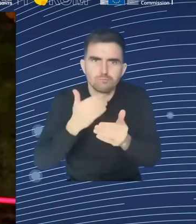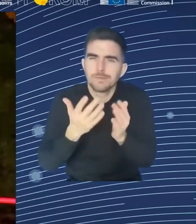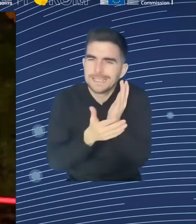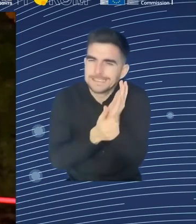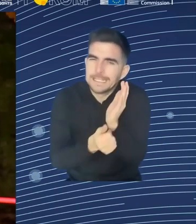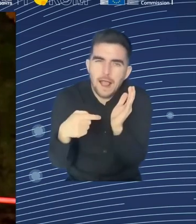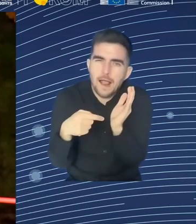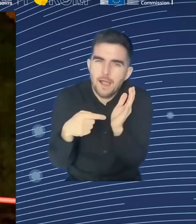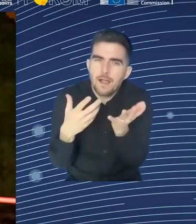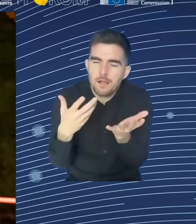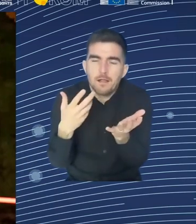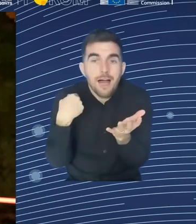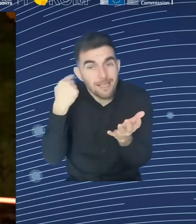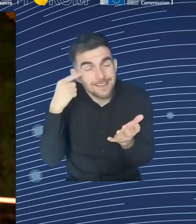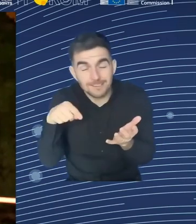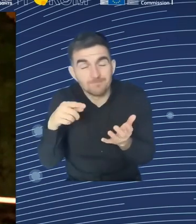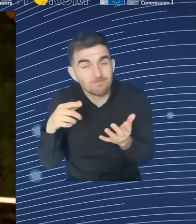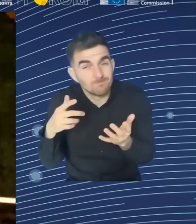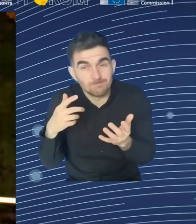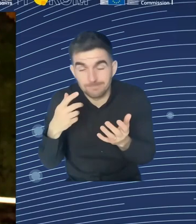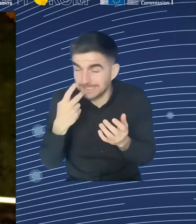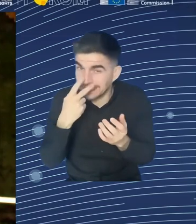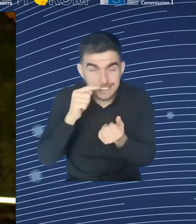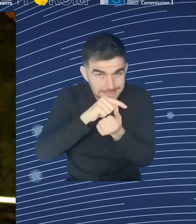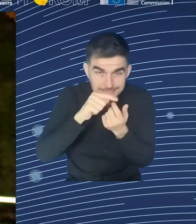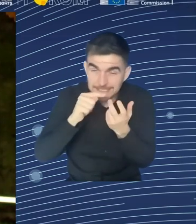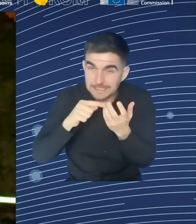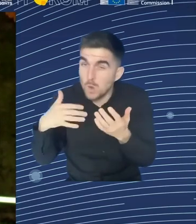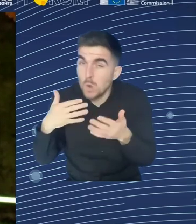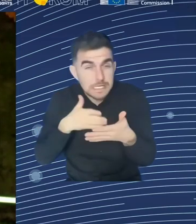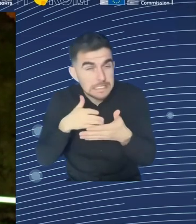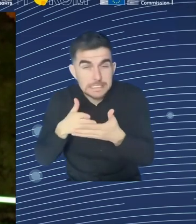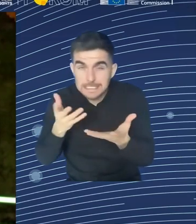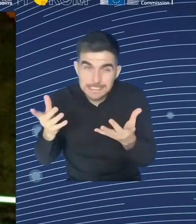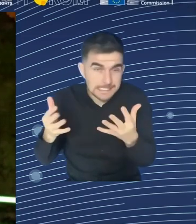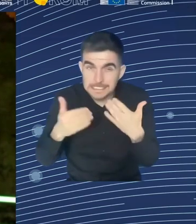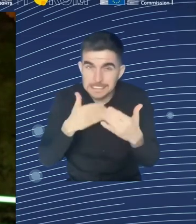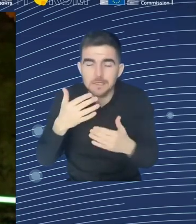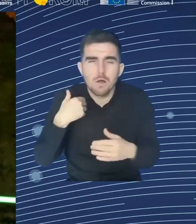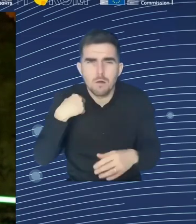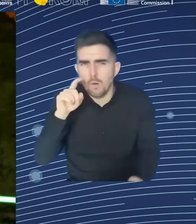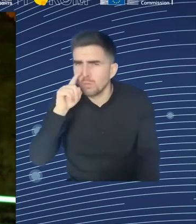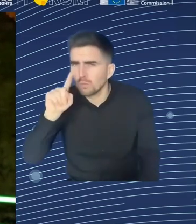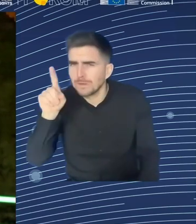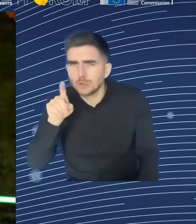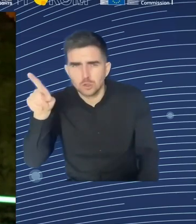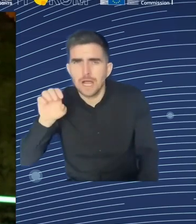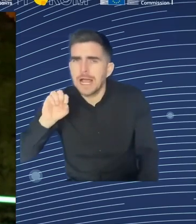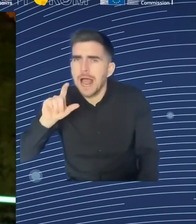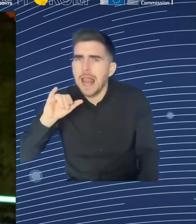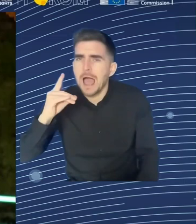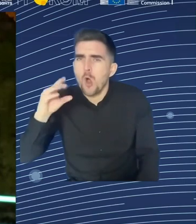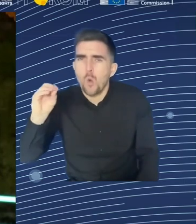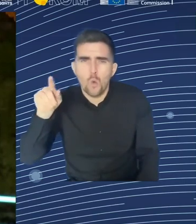the sort of the shortages by making people more productive. That could mean maybe you need